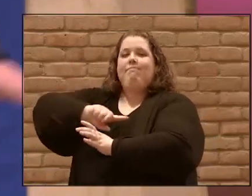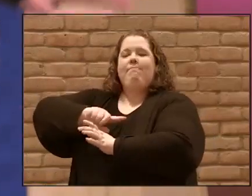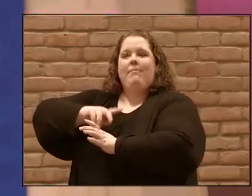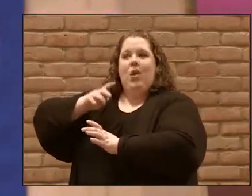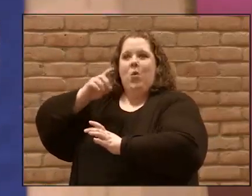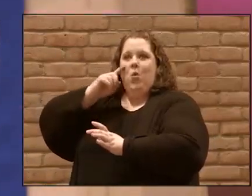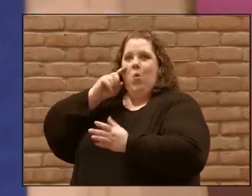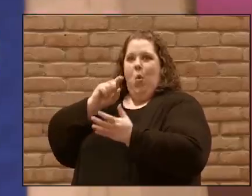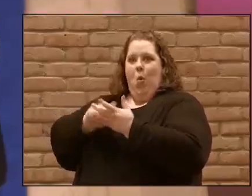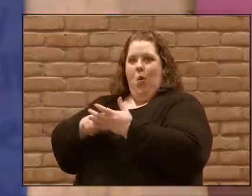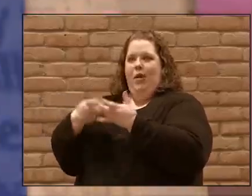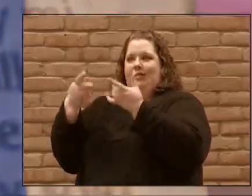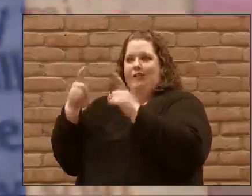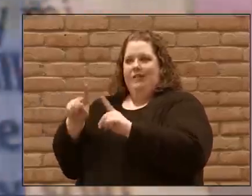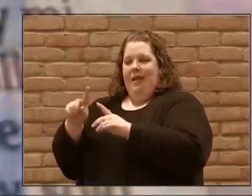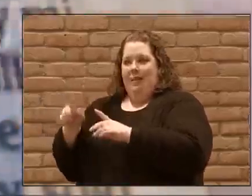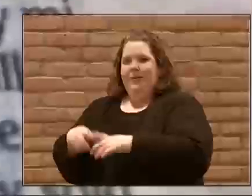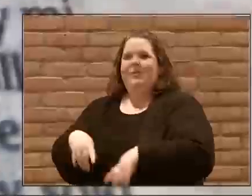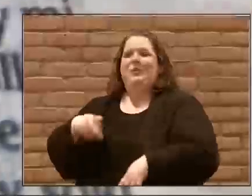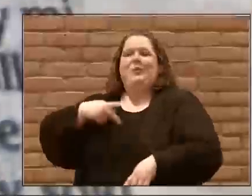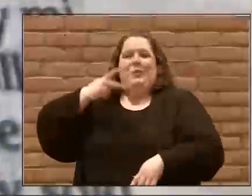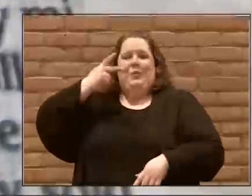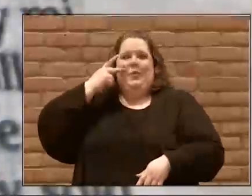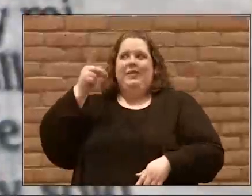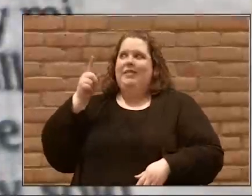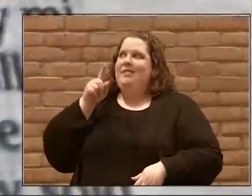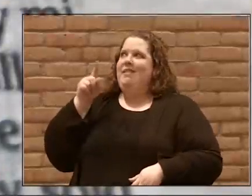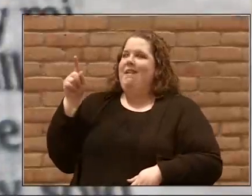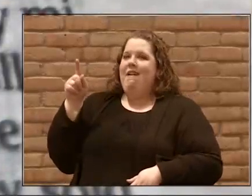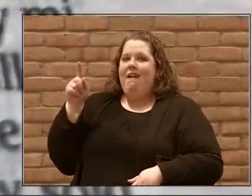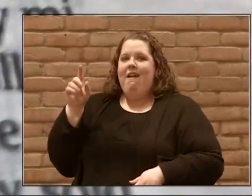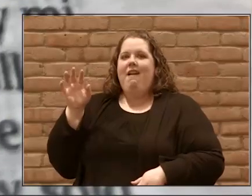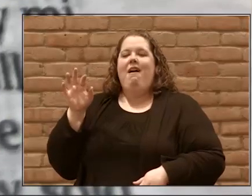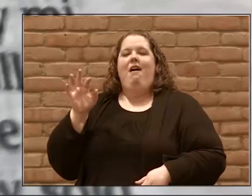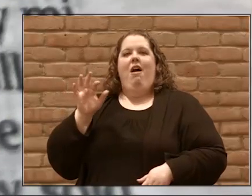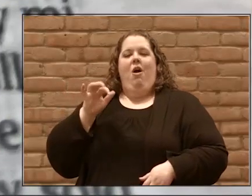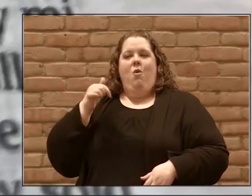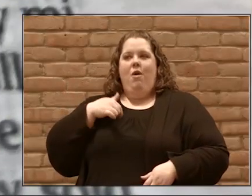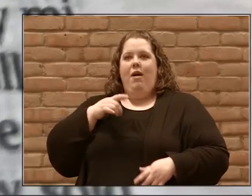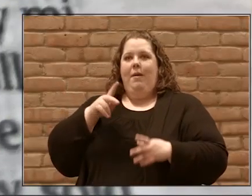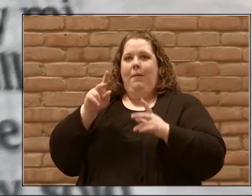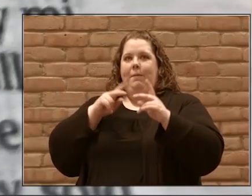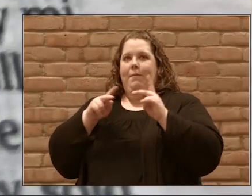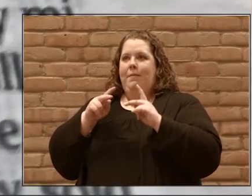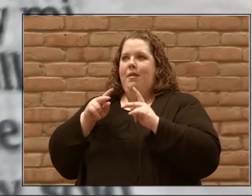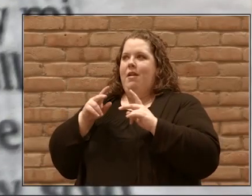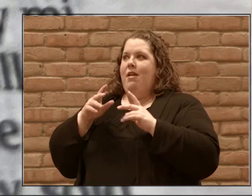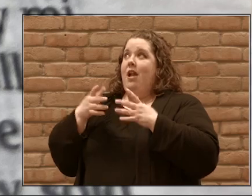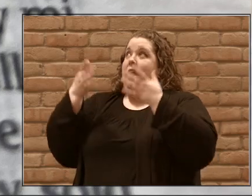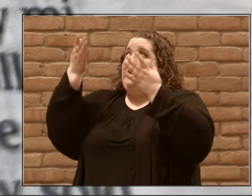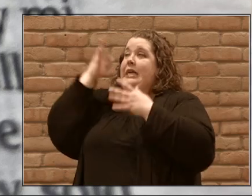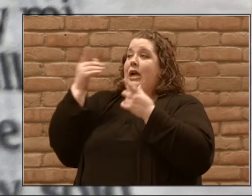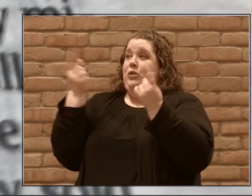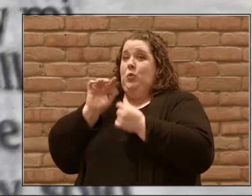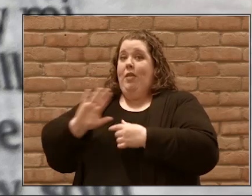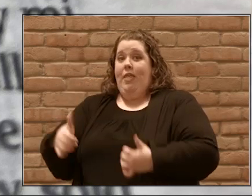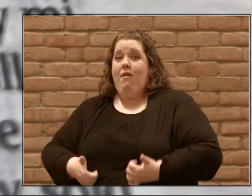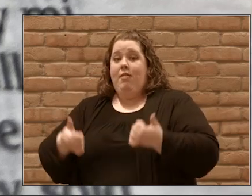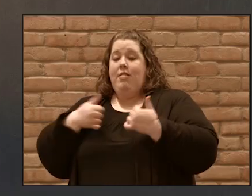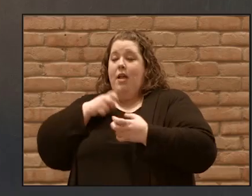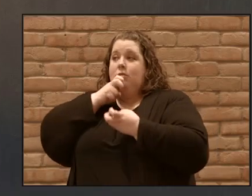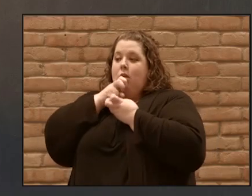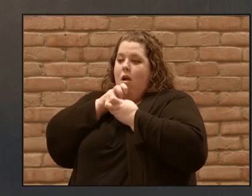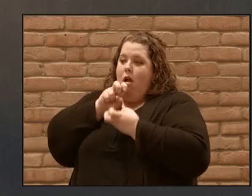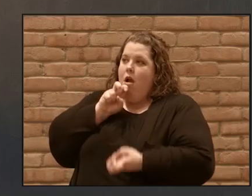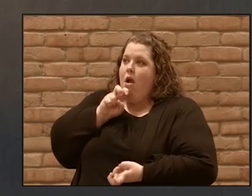happening. You see that first line. There's this deep sense of awe that came over them, over all the things that God was doing. And then we read